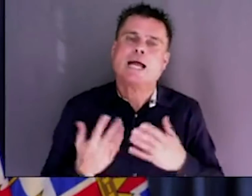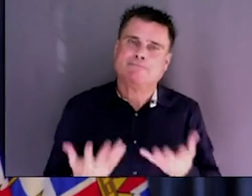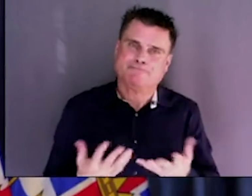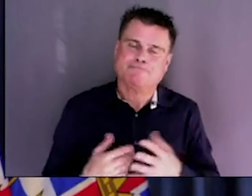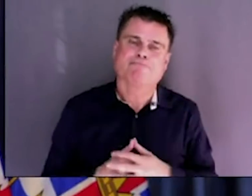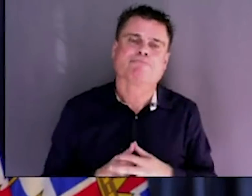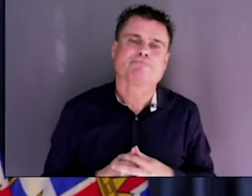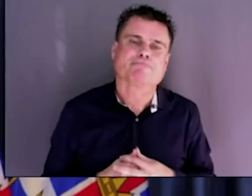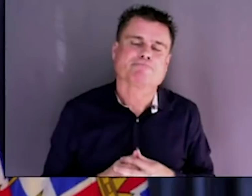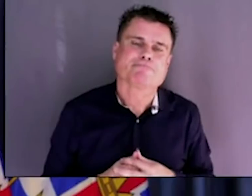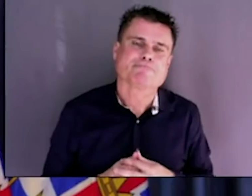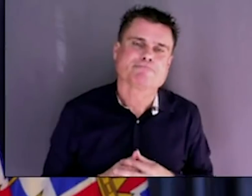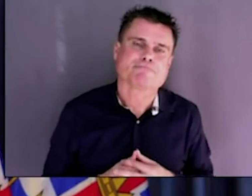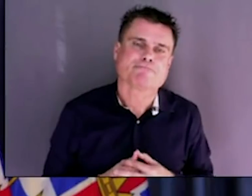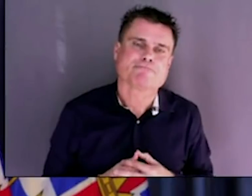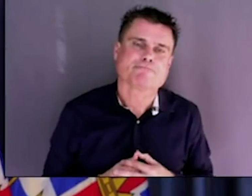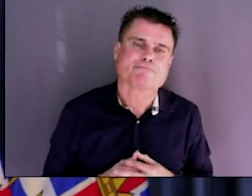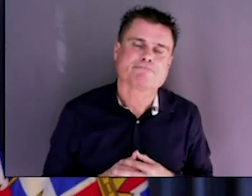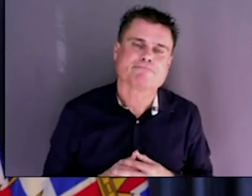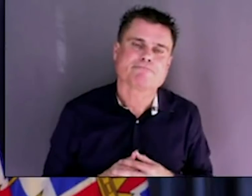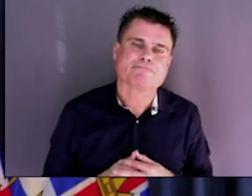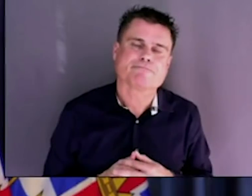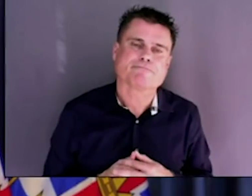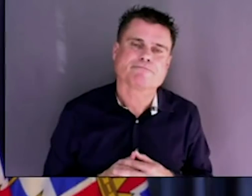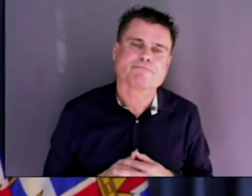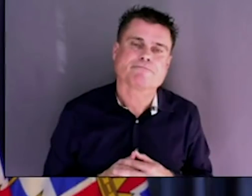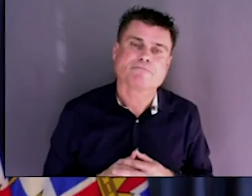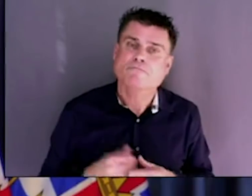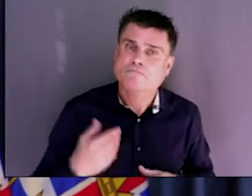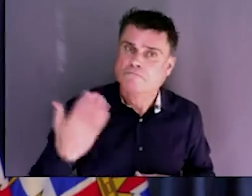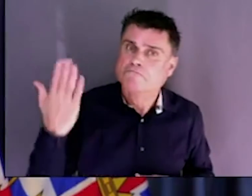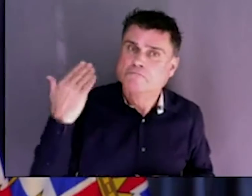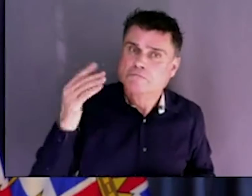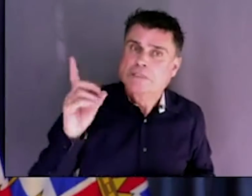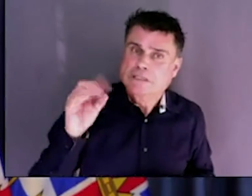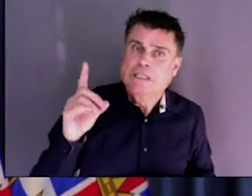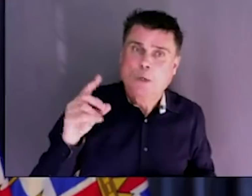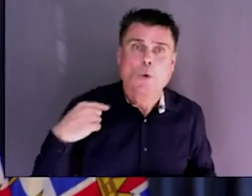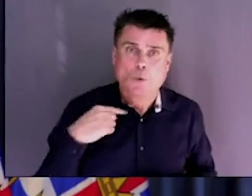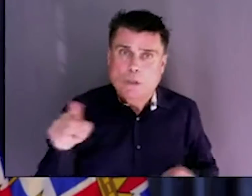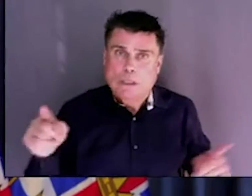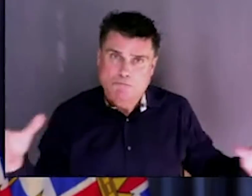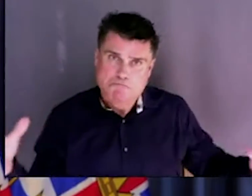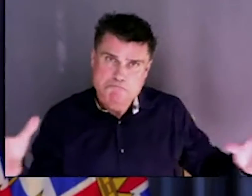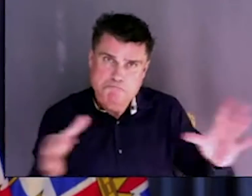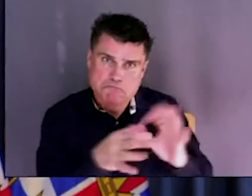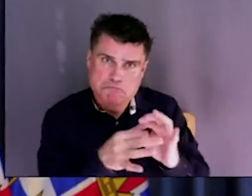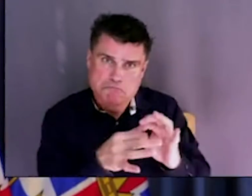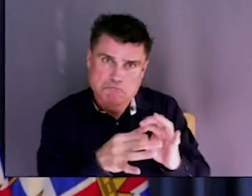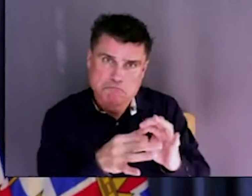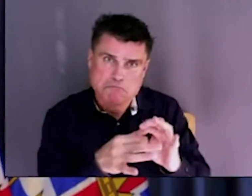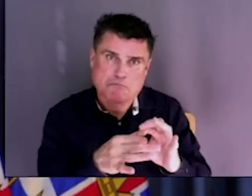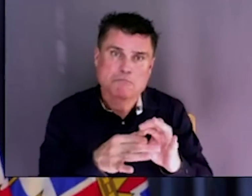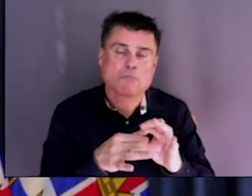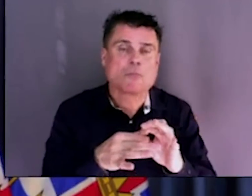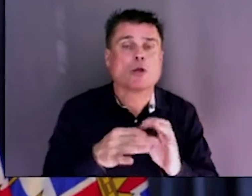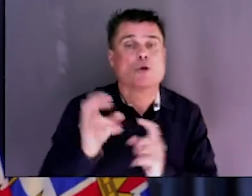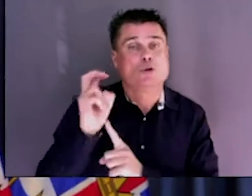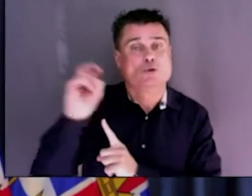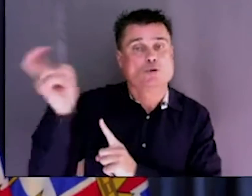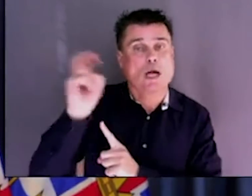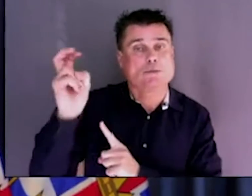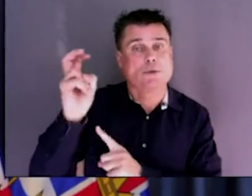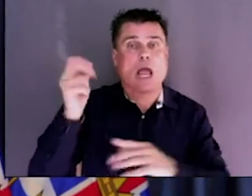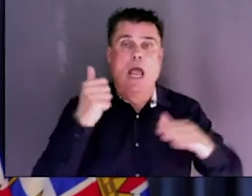TransLink and housing. The objective there was to make sure that as we built out public transportation we were able to plan the density